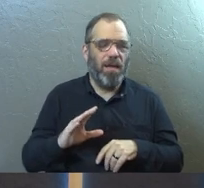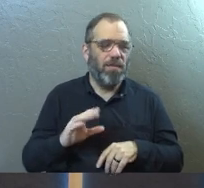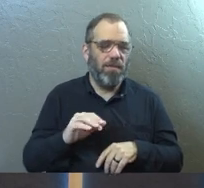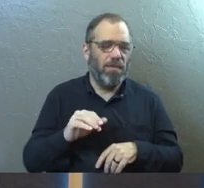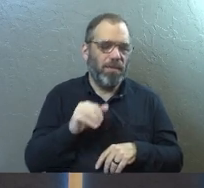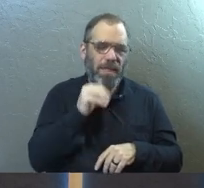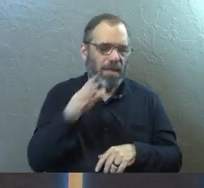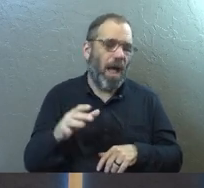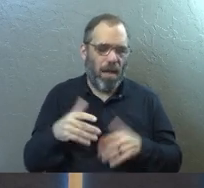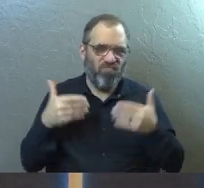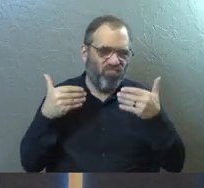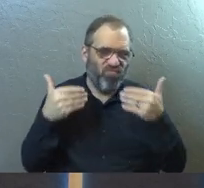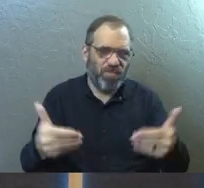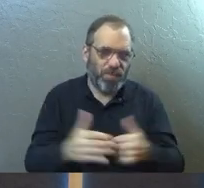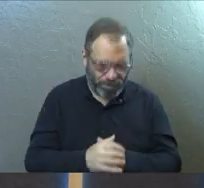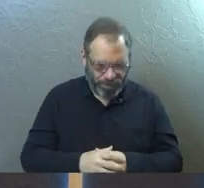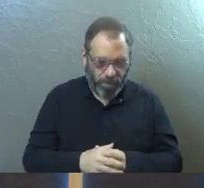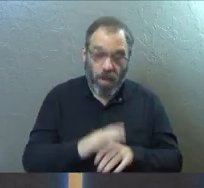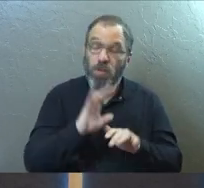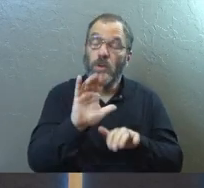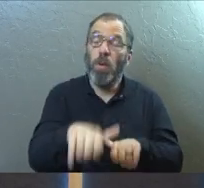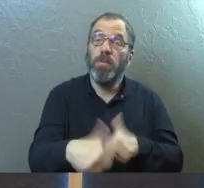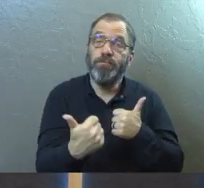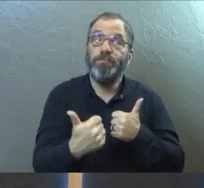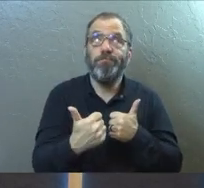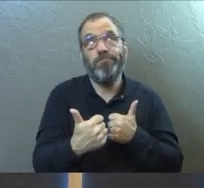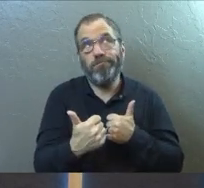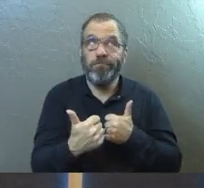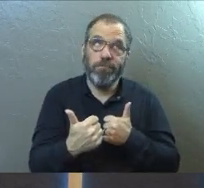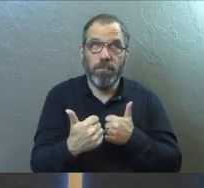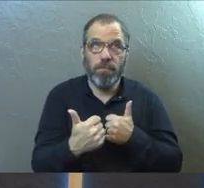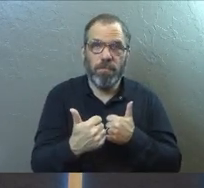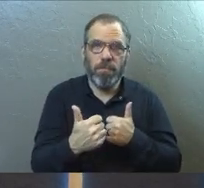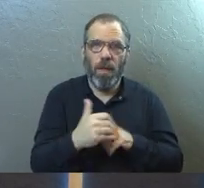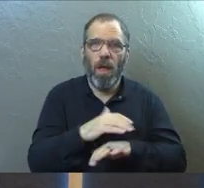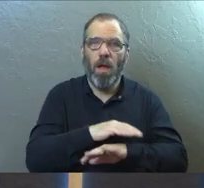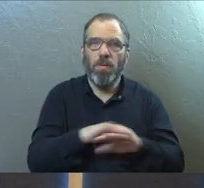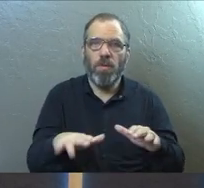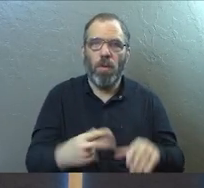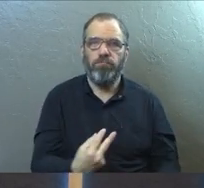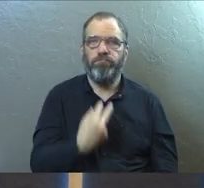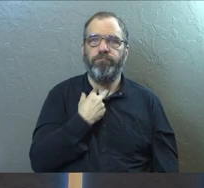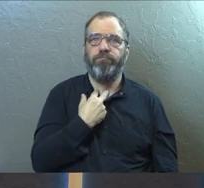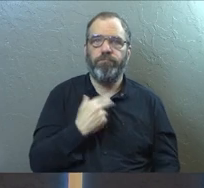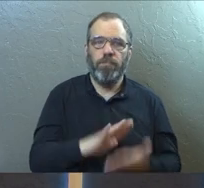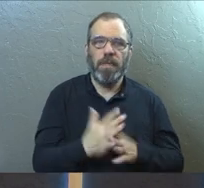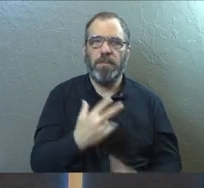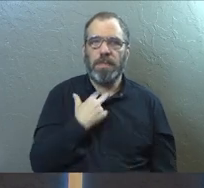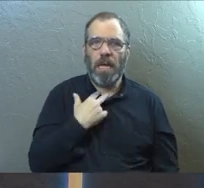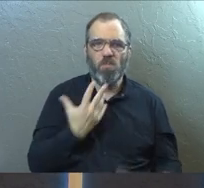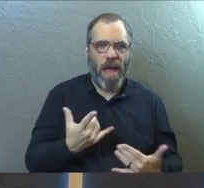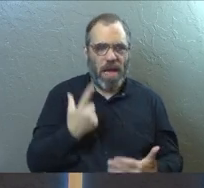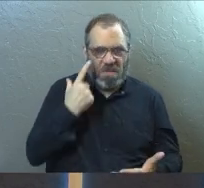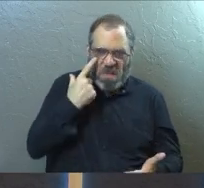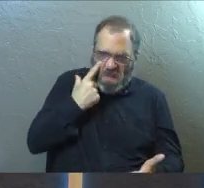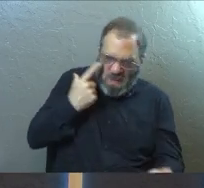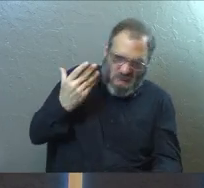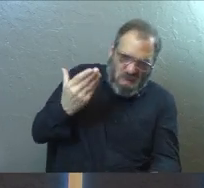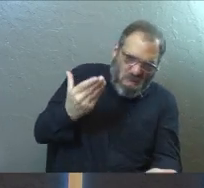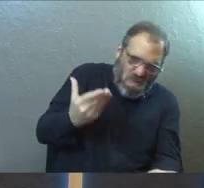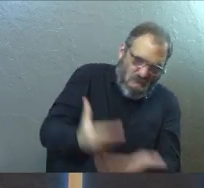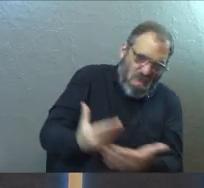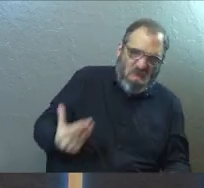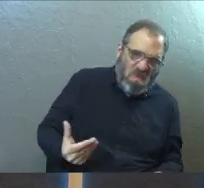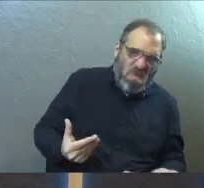the leap yet. The challenge I would say is don't get paralyzed waiting around for an airtight everything